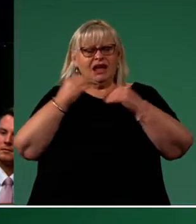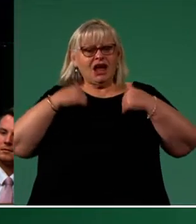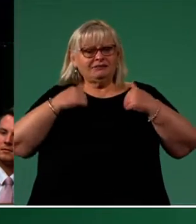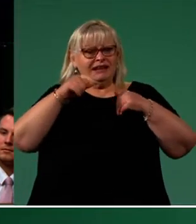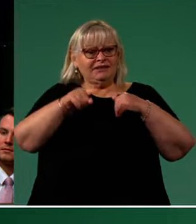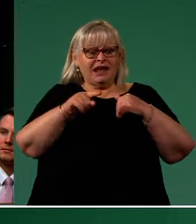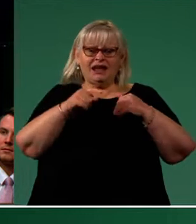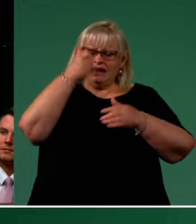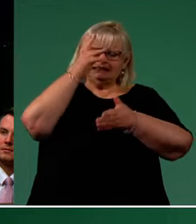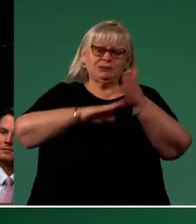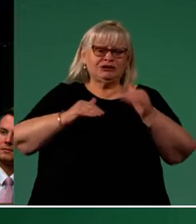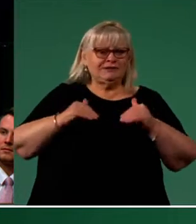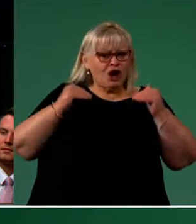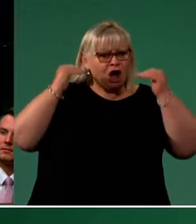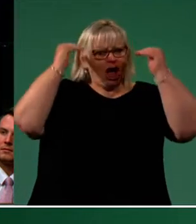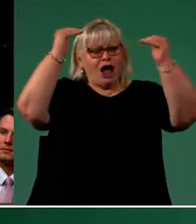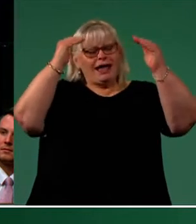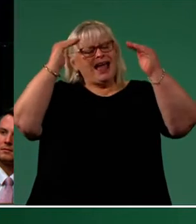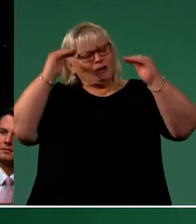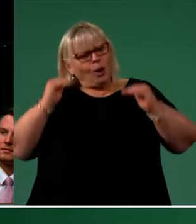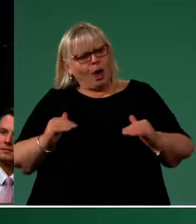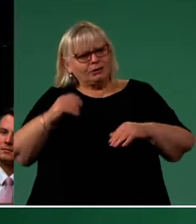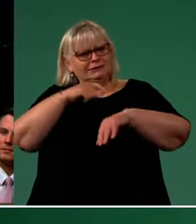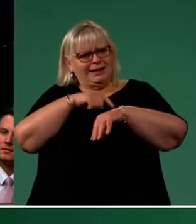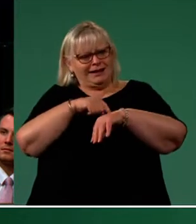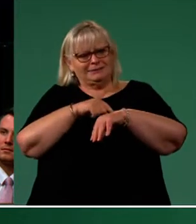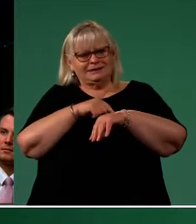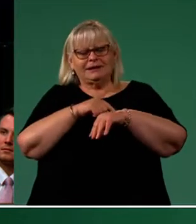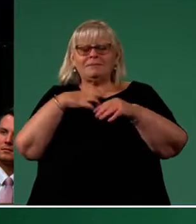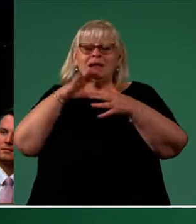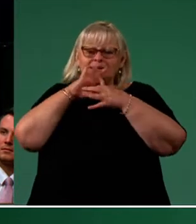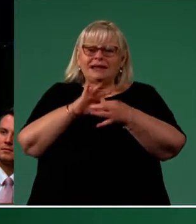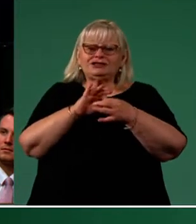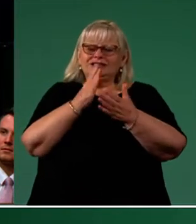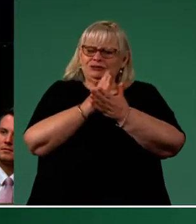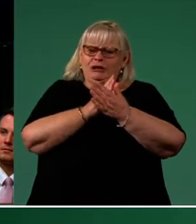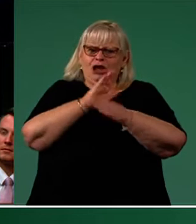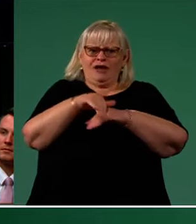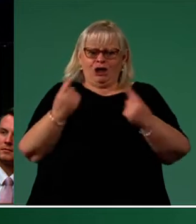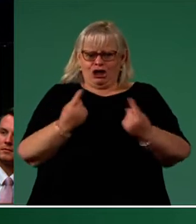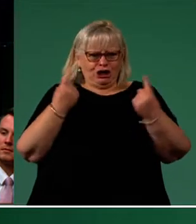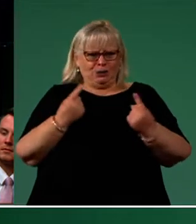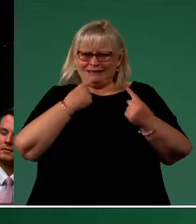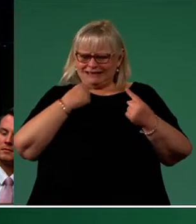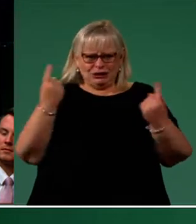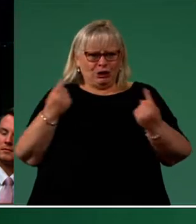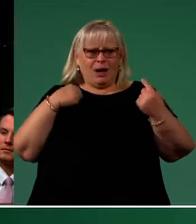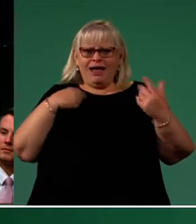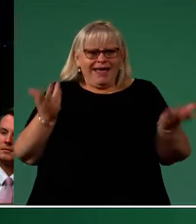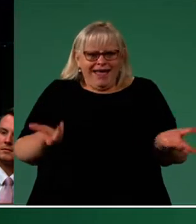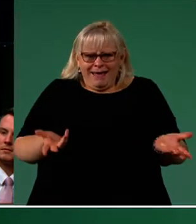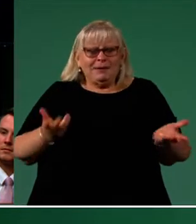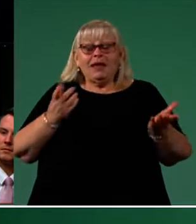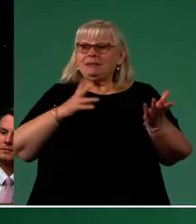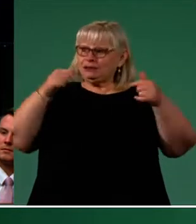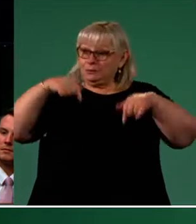of lows. My connection to Bennelong and its community defines who I am. You've heard it all before but to be